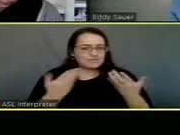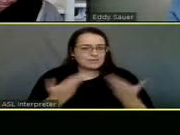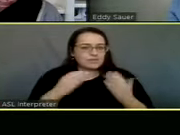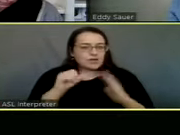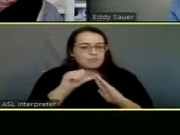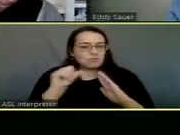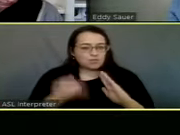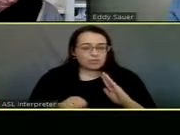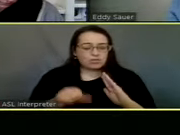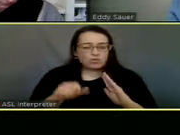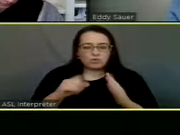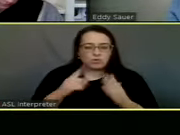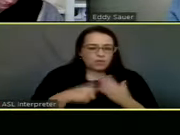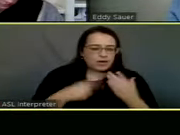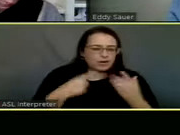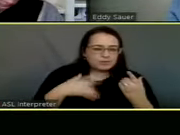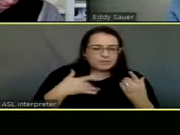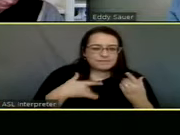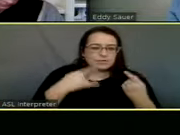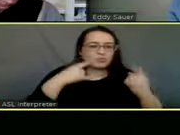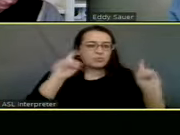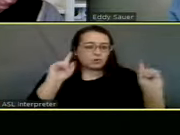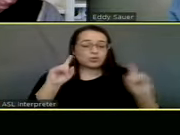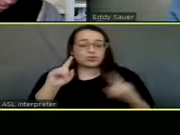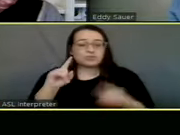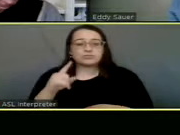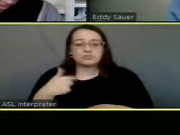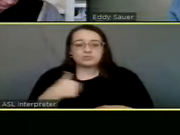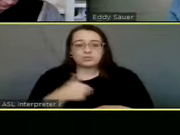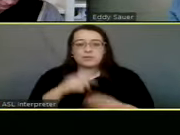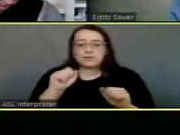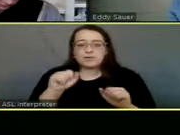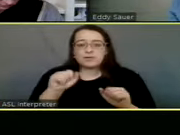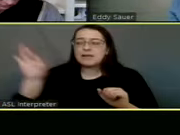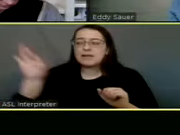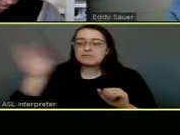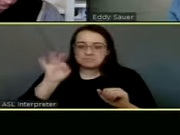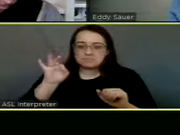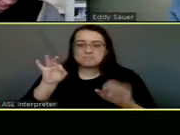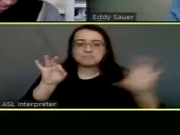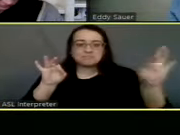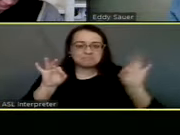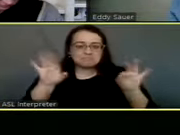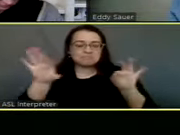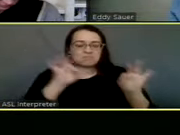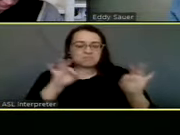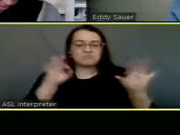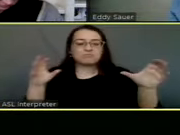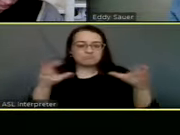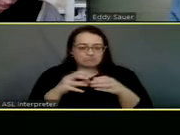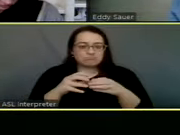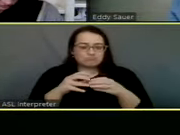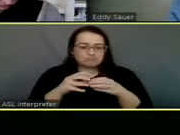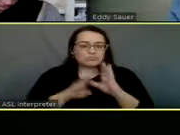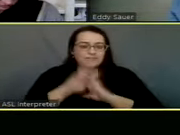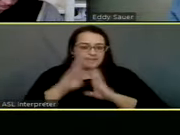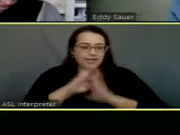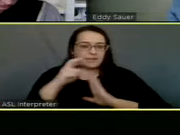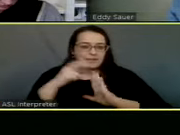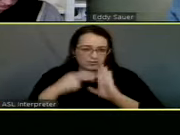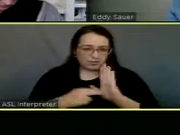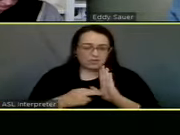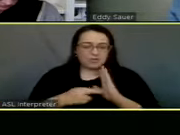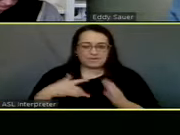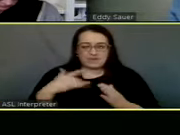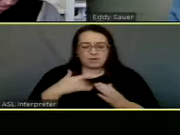um, that's kind of where we came. Um, we were able to kind of cherry pick and fit what was best for our community and what was best that our advisory